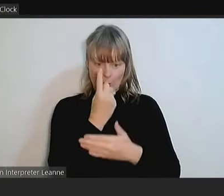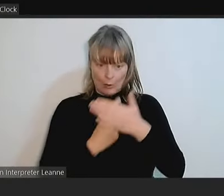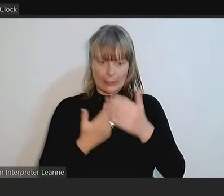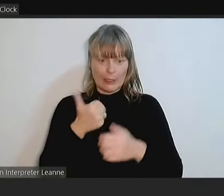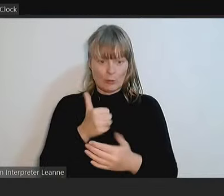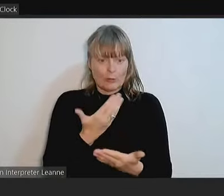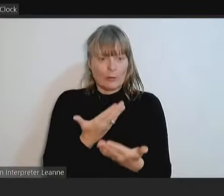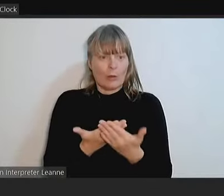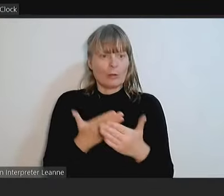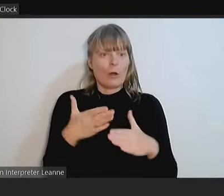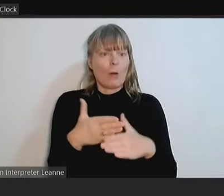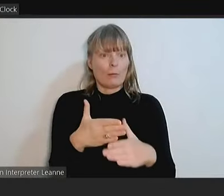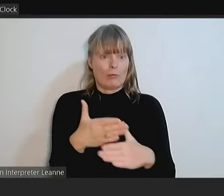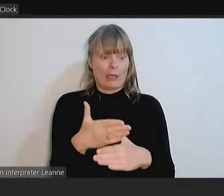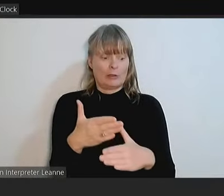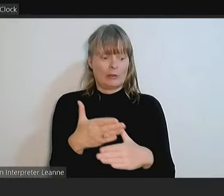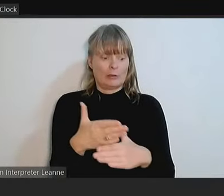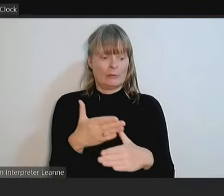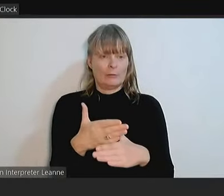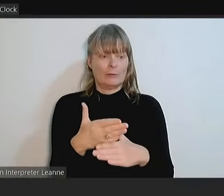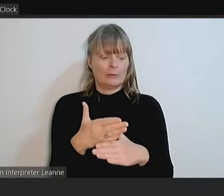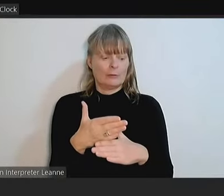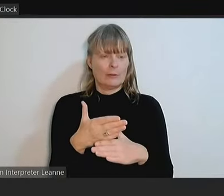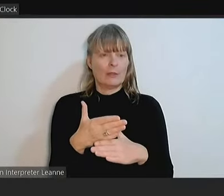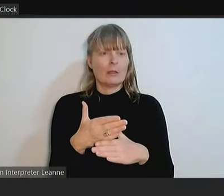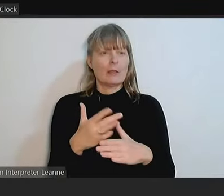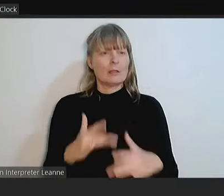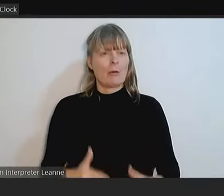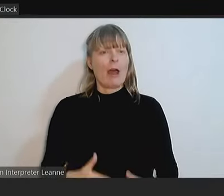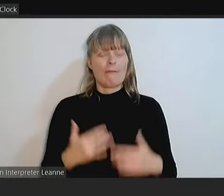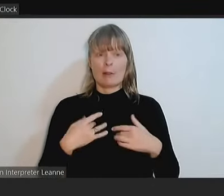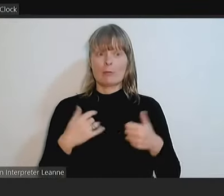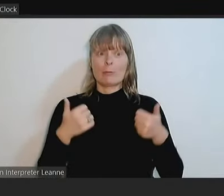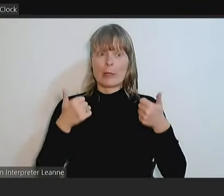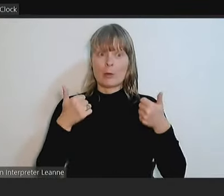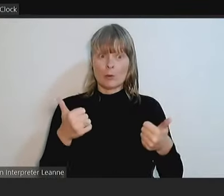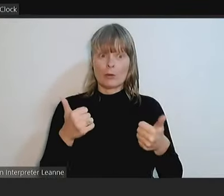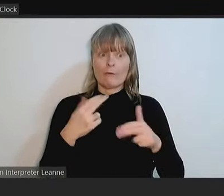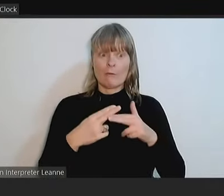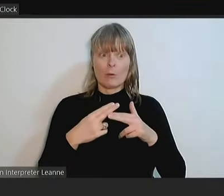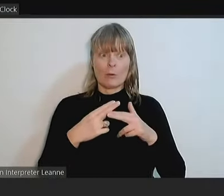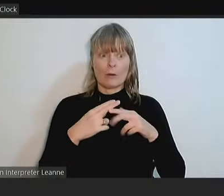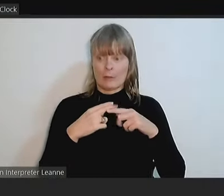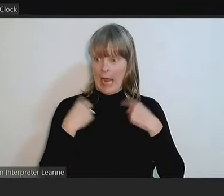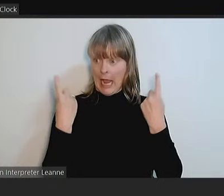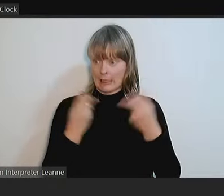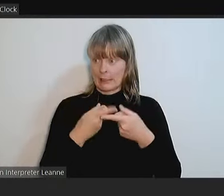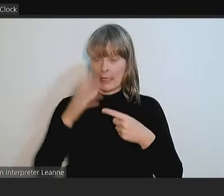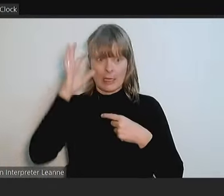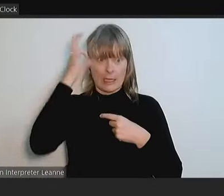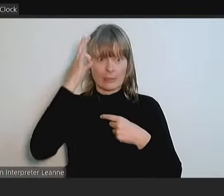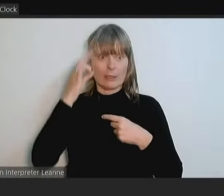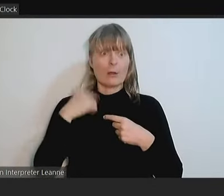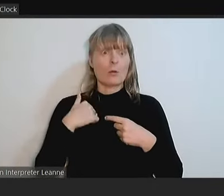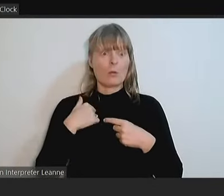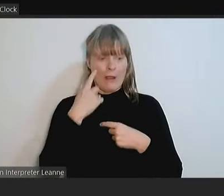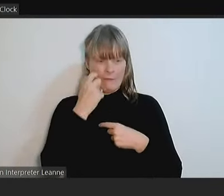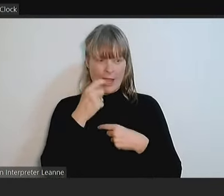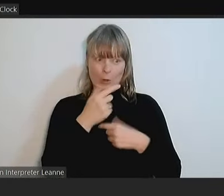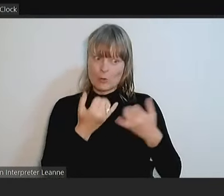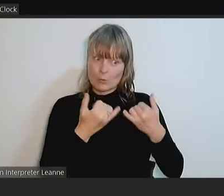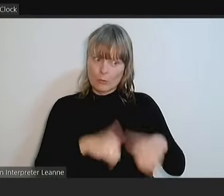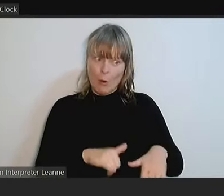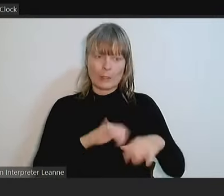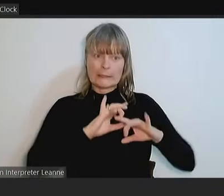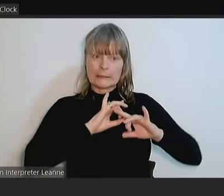it would be a good hallmark and landmark of this Council to get on having discovered this historical wrong and contamination